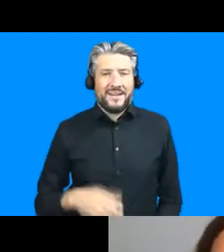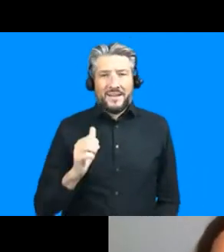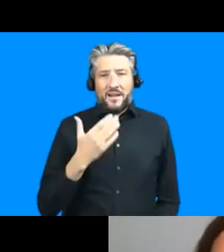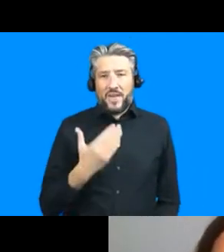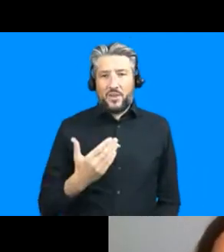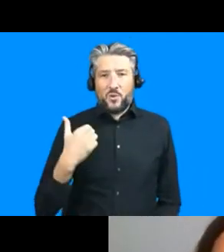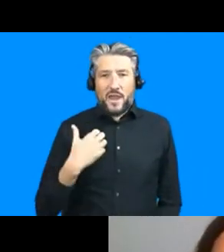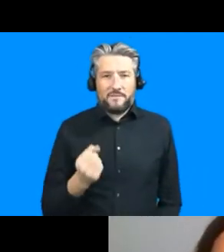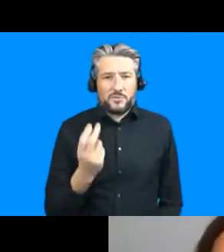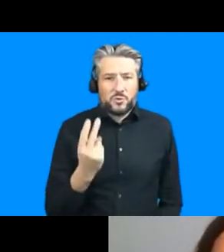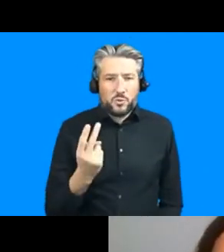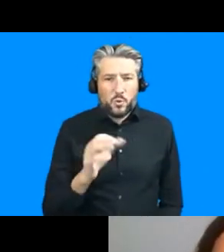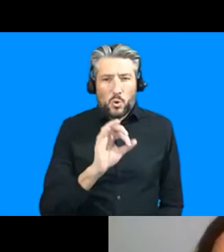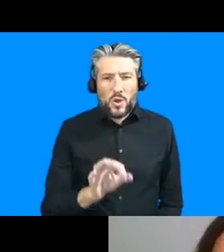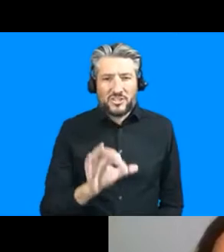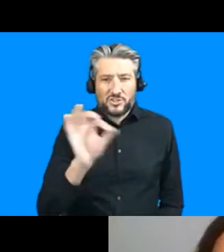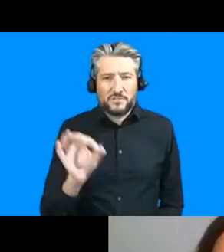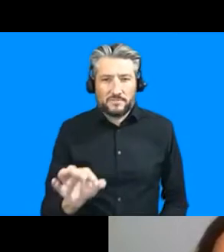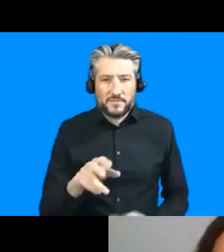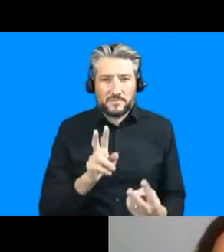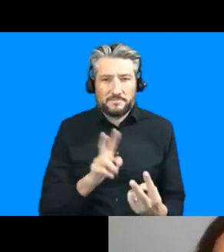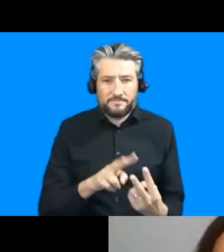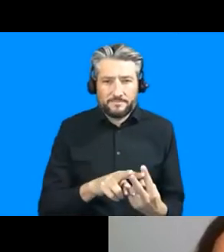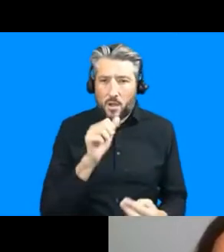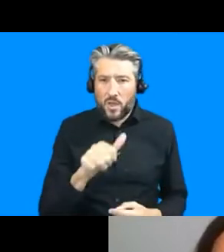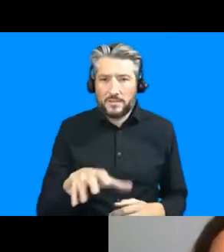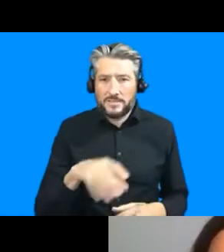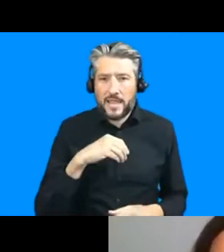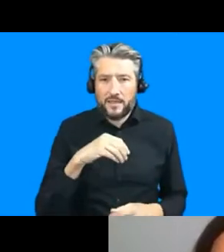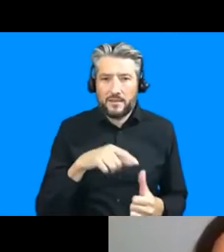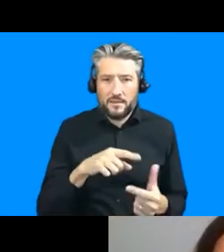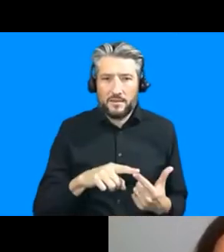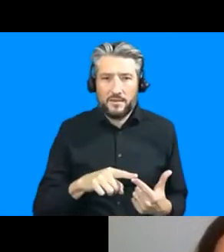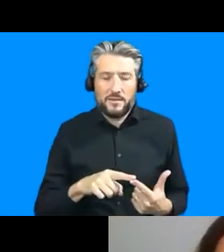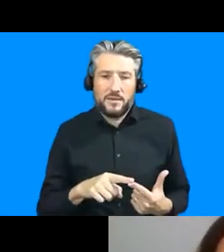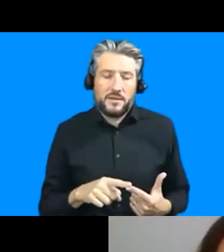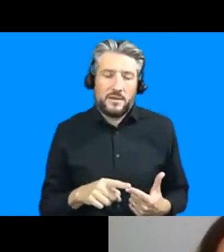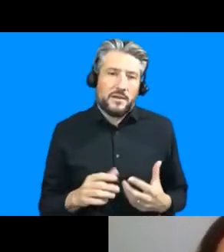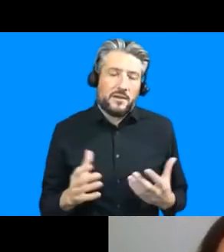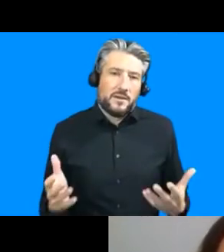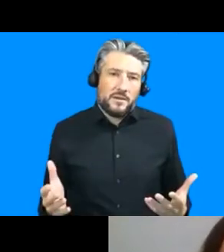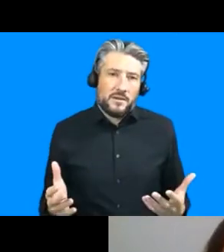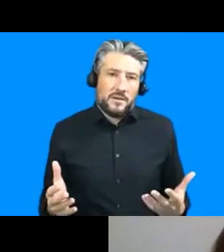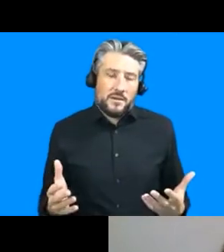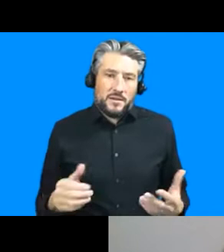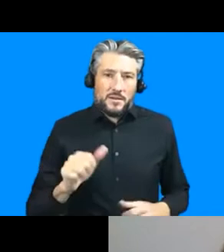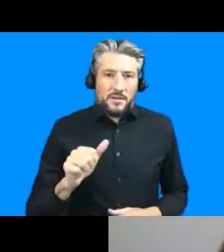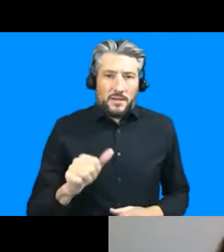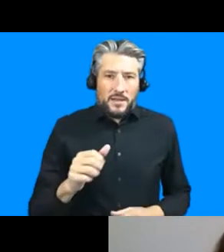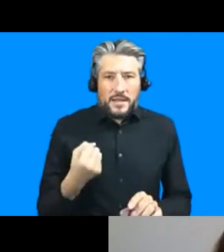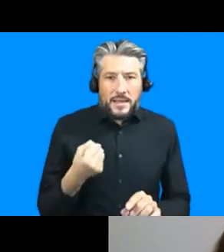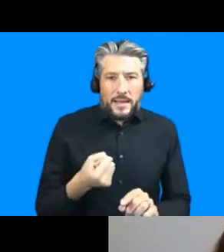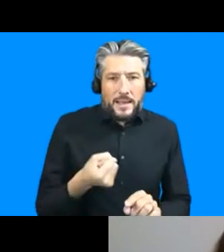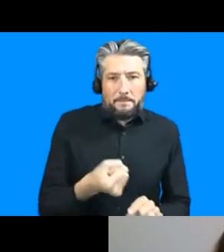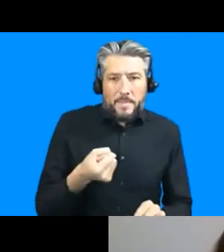questions the first one is from fahad zulfikar so uh so very quickly uh impacts uh you know what is